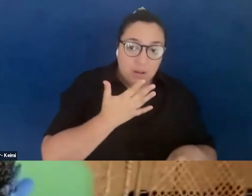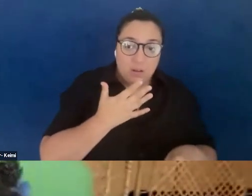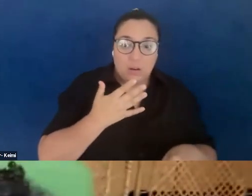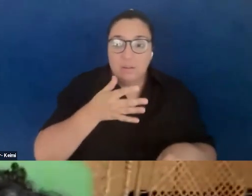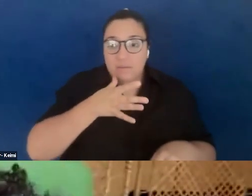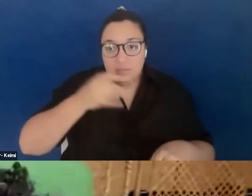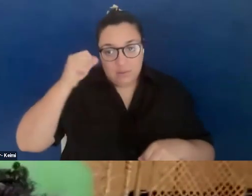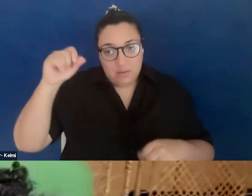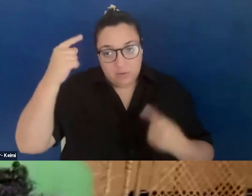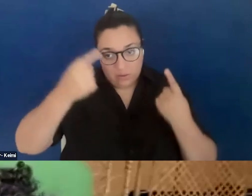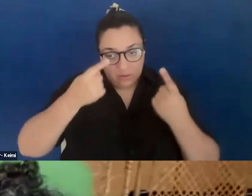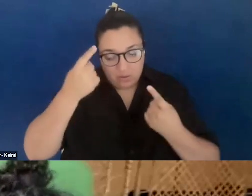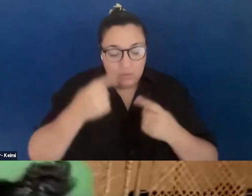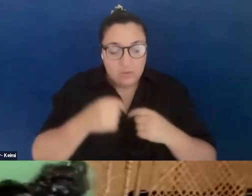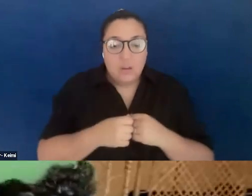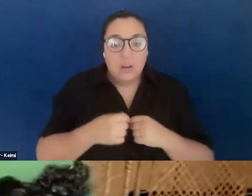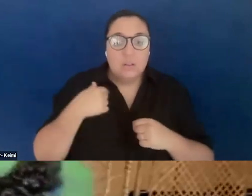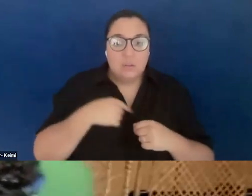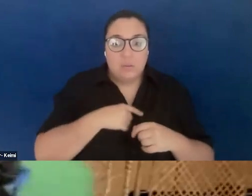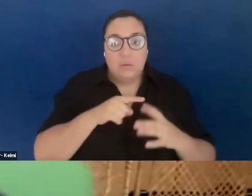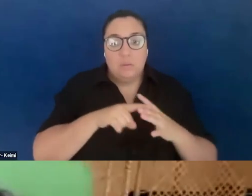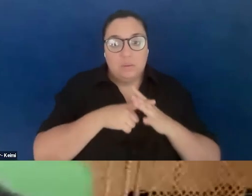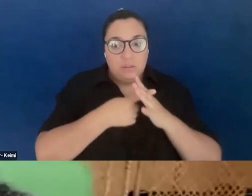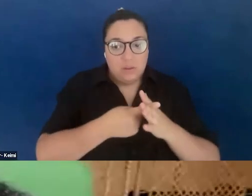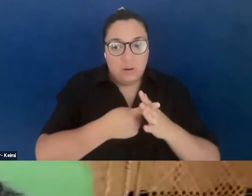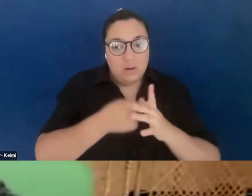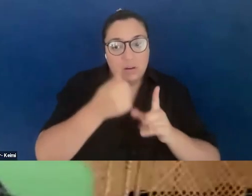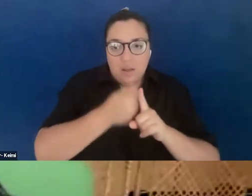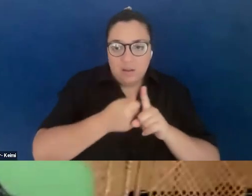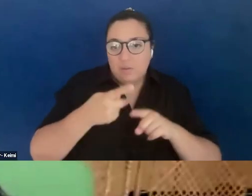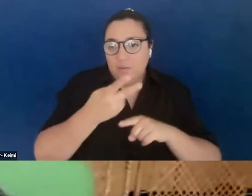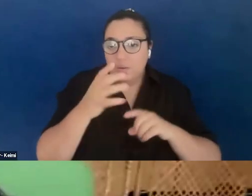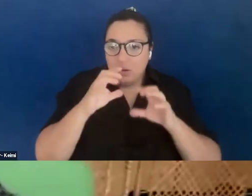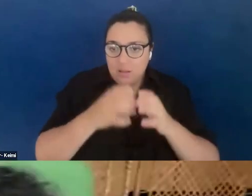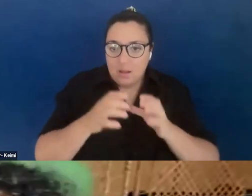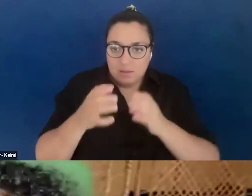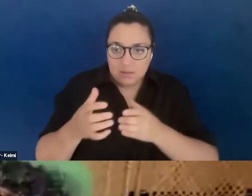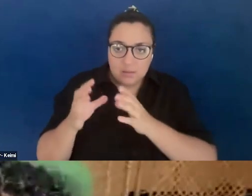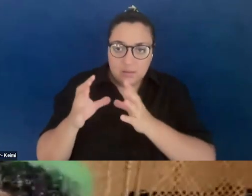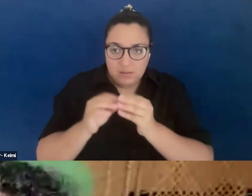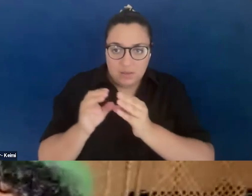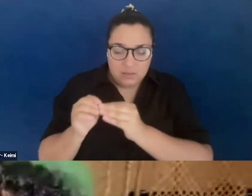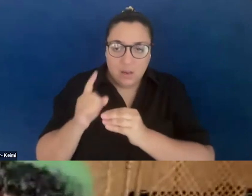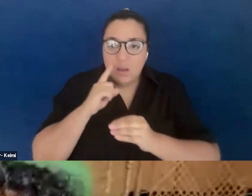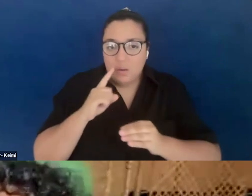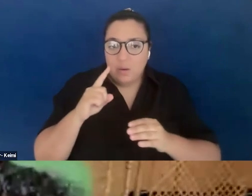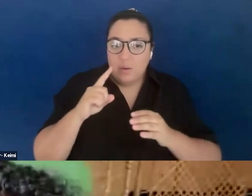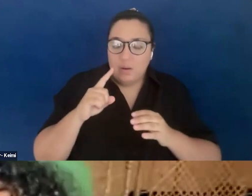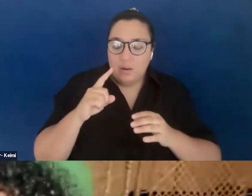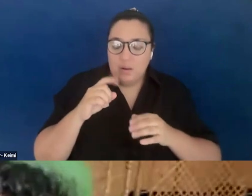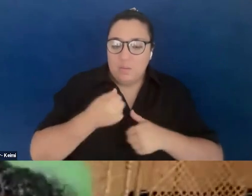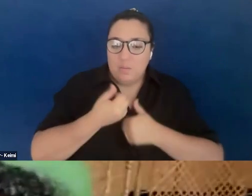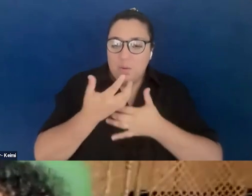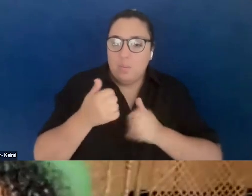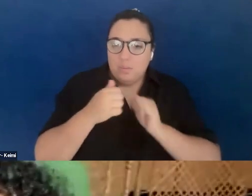and so we would do, uh, we would start, uh, every few class sessions with, like, um, uh, building a poem together, so everyone would write a